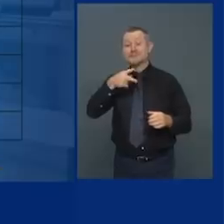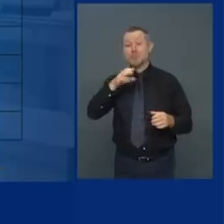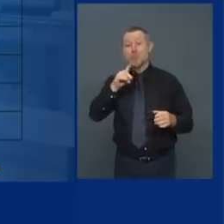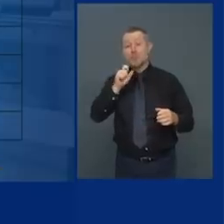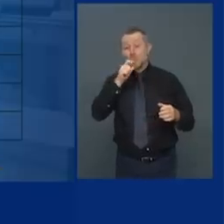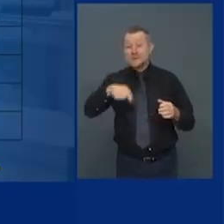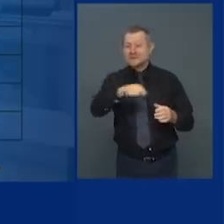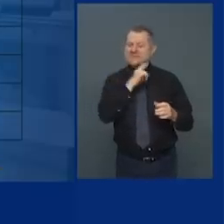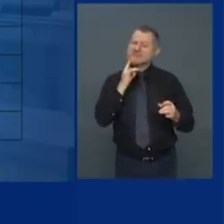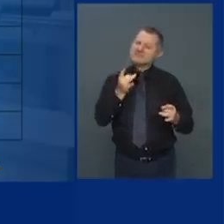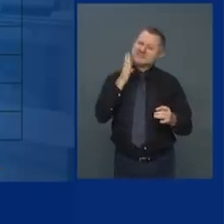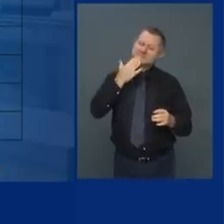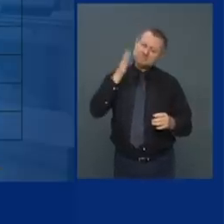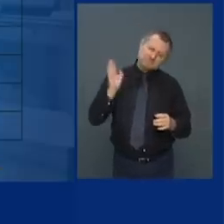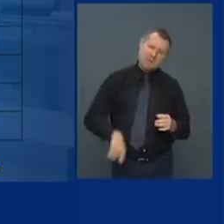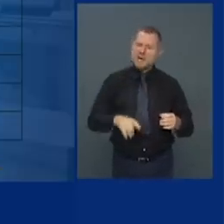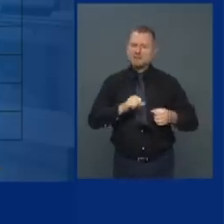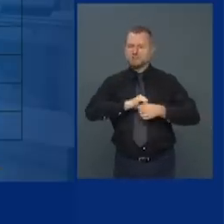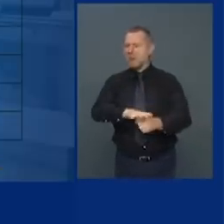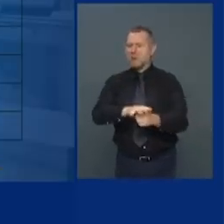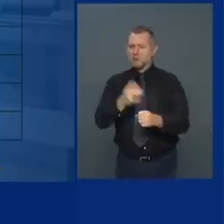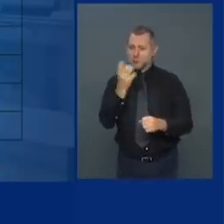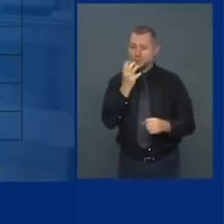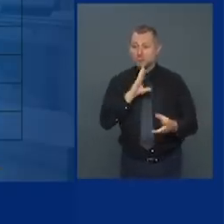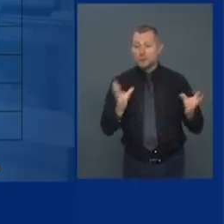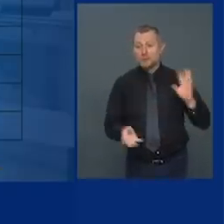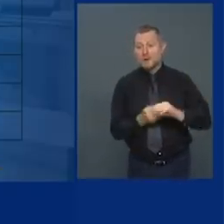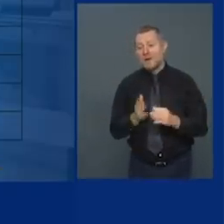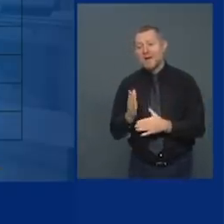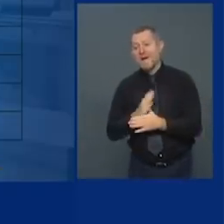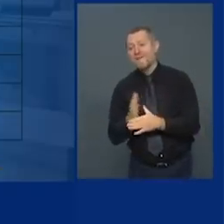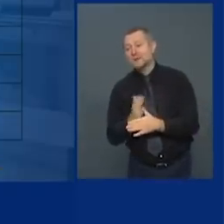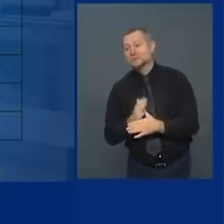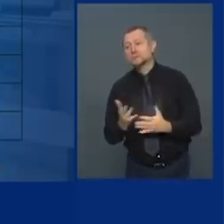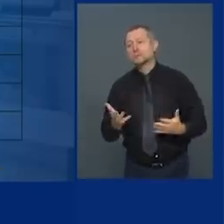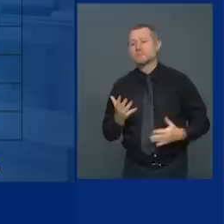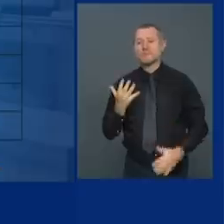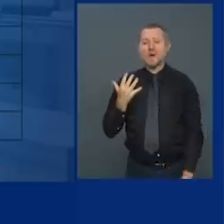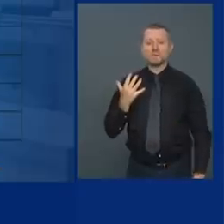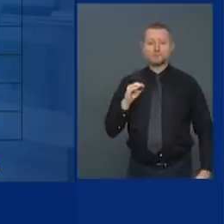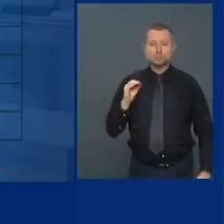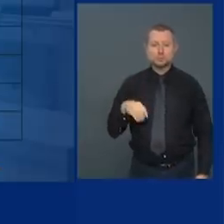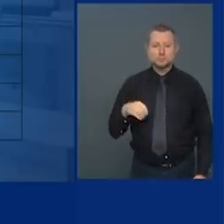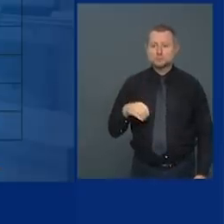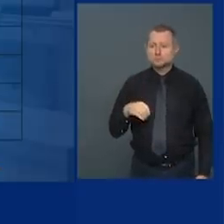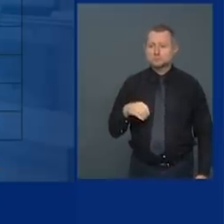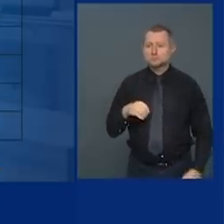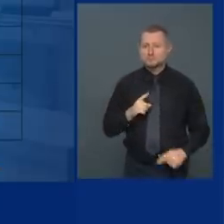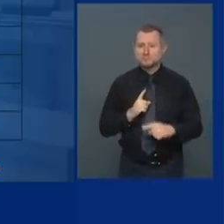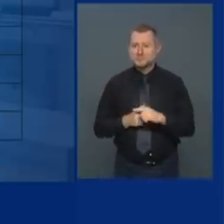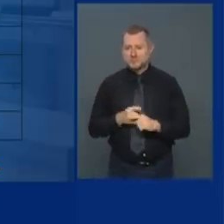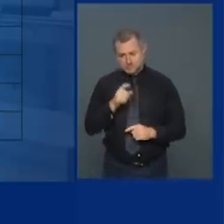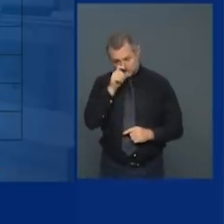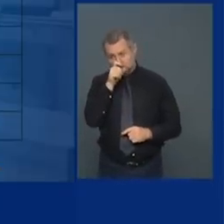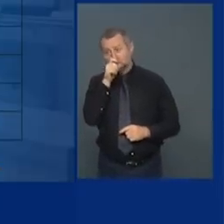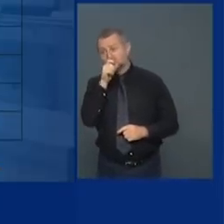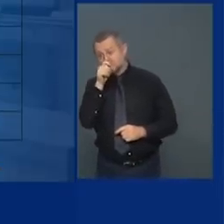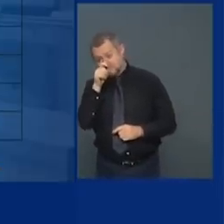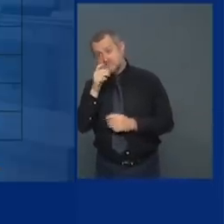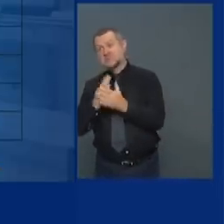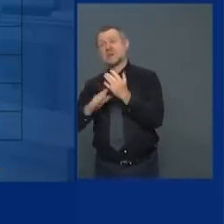if you average the 20, they're at 5%. As you saw, some of them were up to 18%.